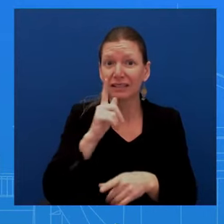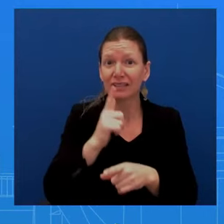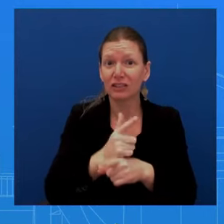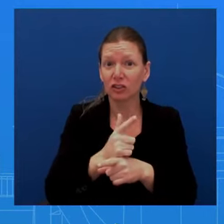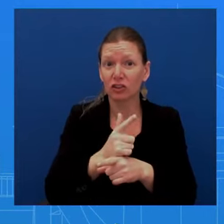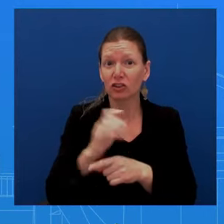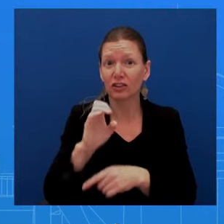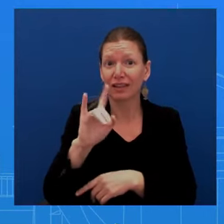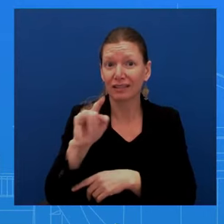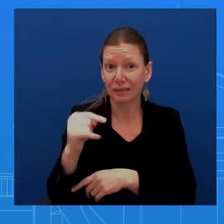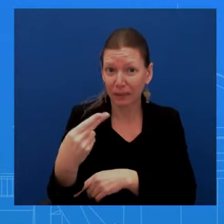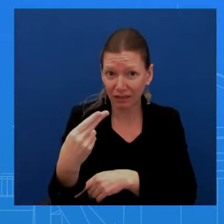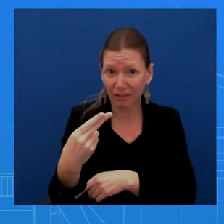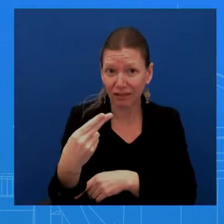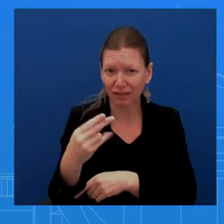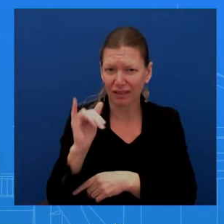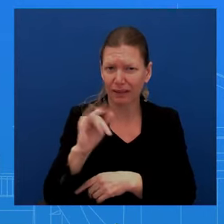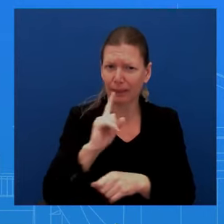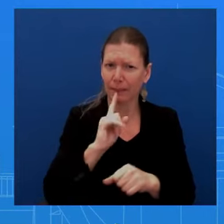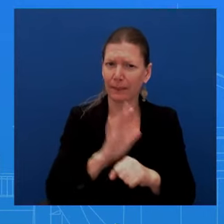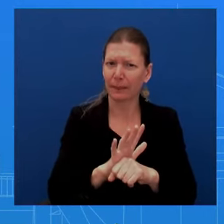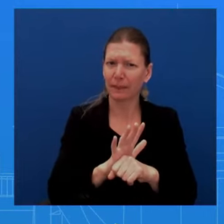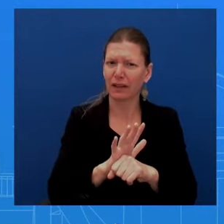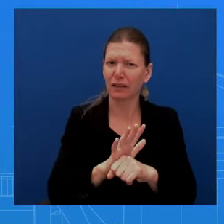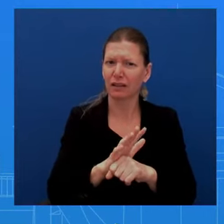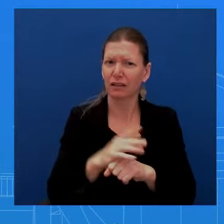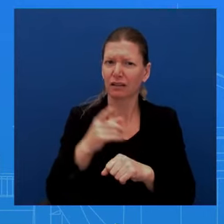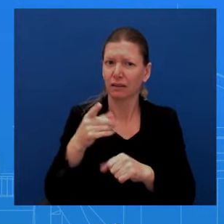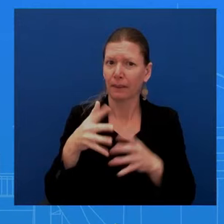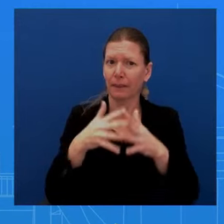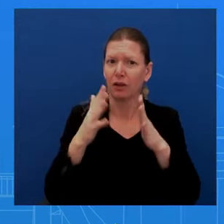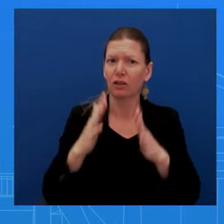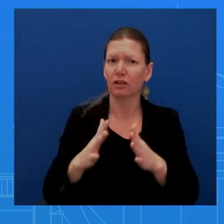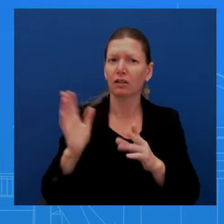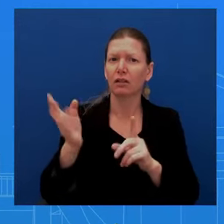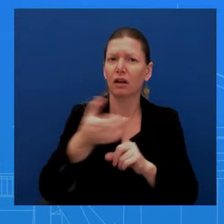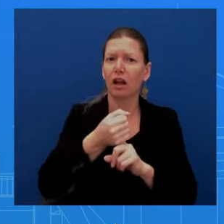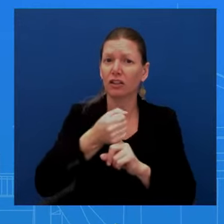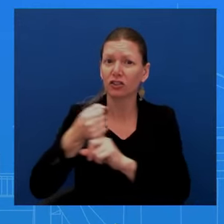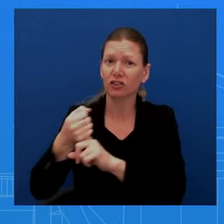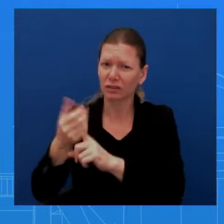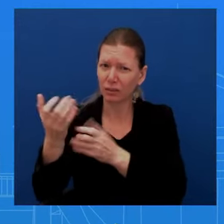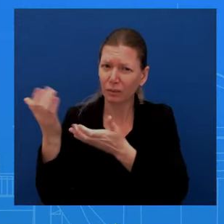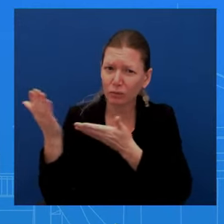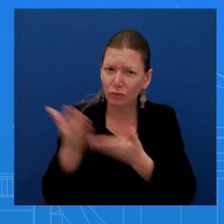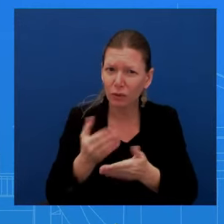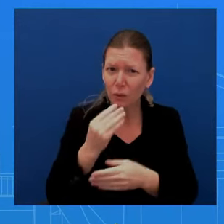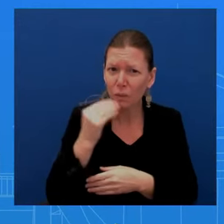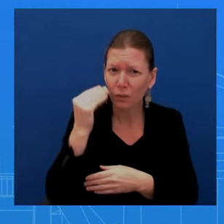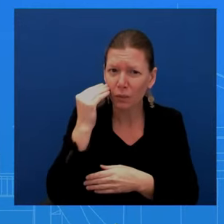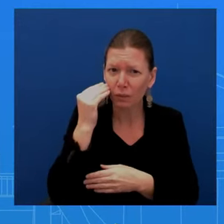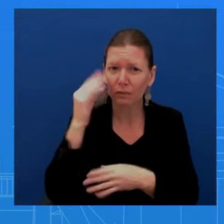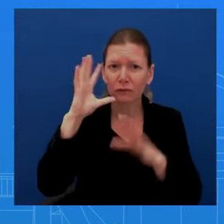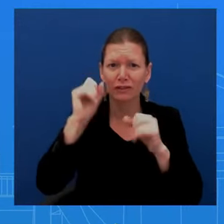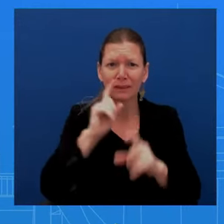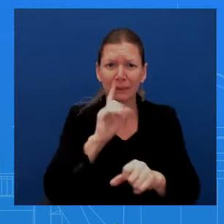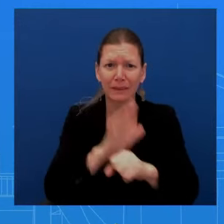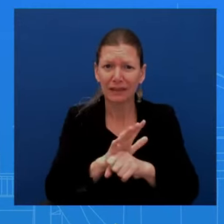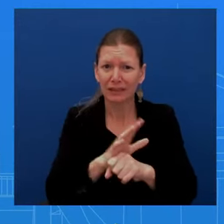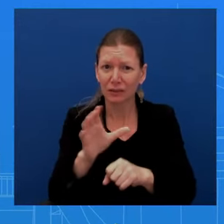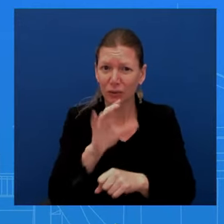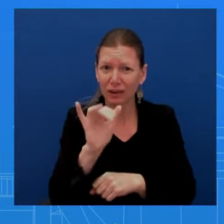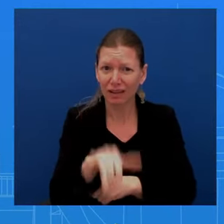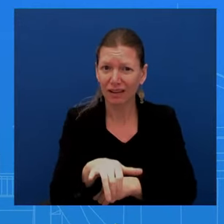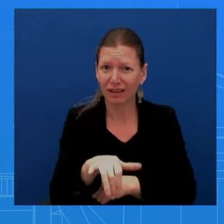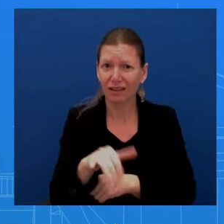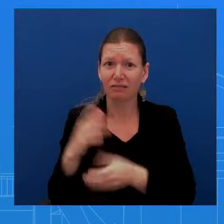to doing that. And we have brought home more than 30 people, 30 Americans who have been held hostage, uh, across, across the globe. And so